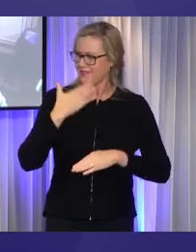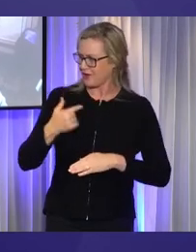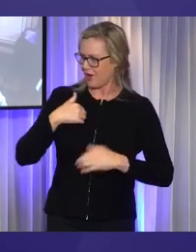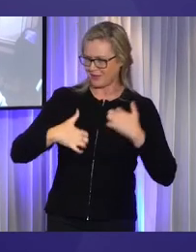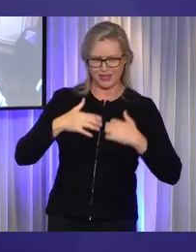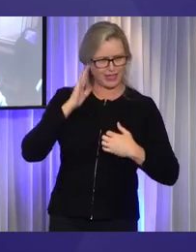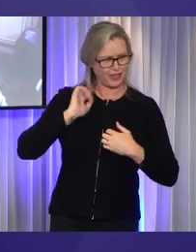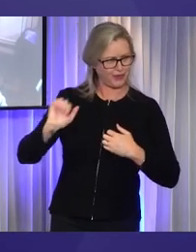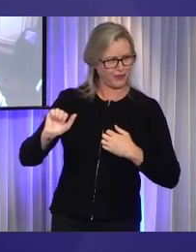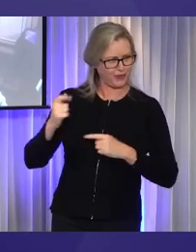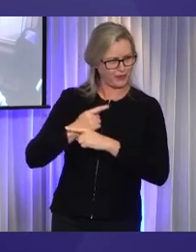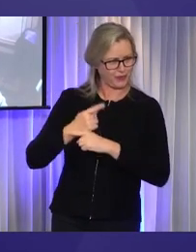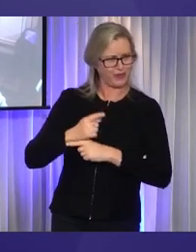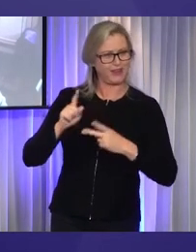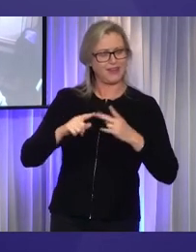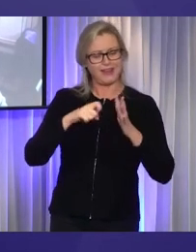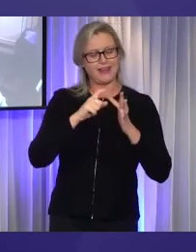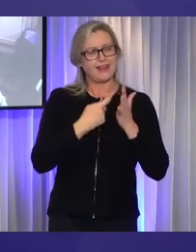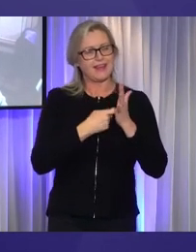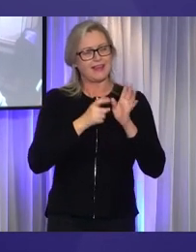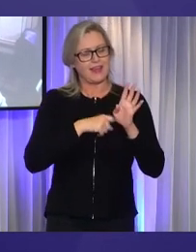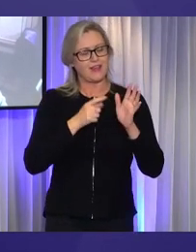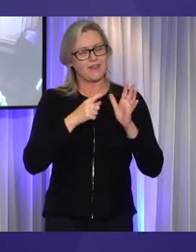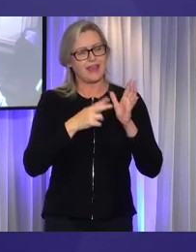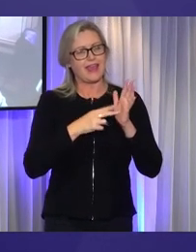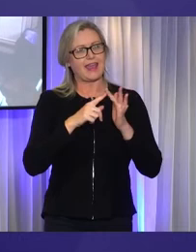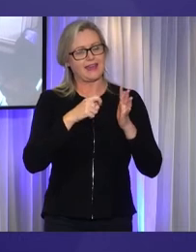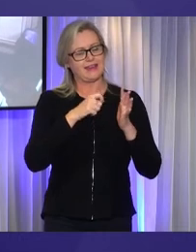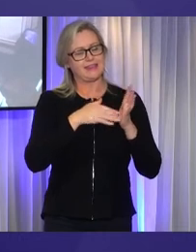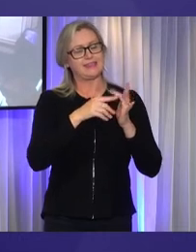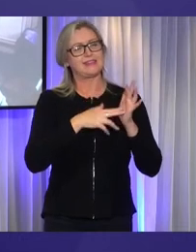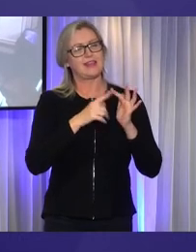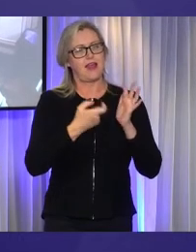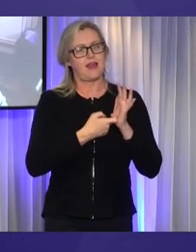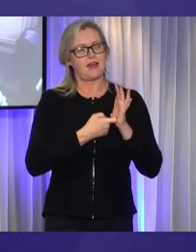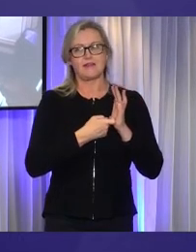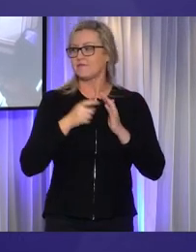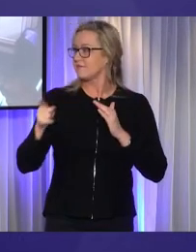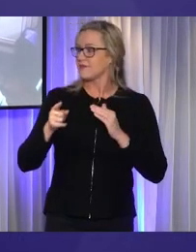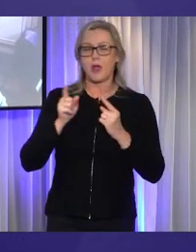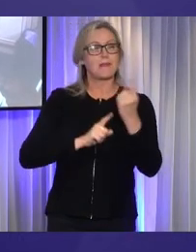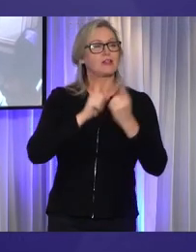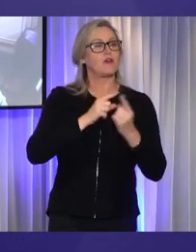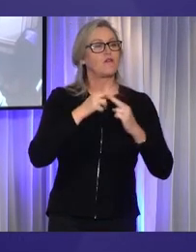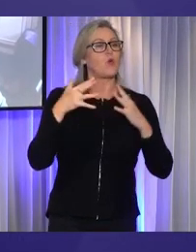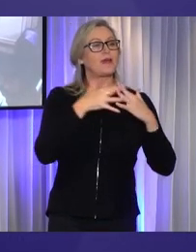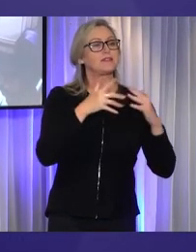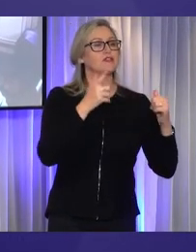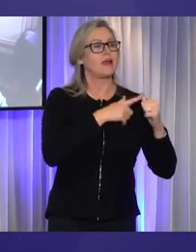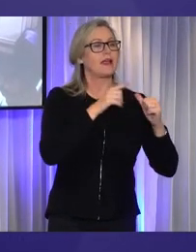forward to hearing from you. And finally, Kerri-Ann Zinner is a leader and mentor within the West Australian disability sector